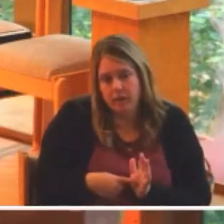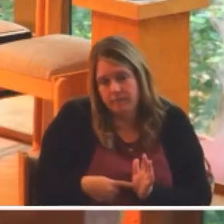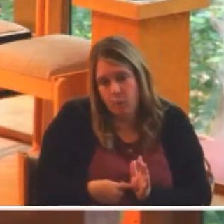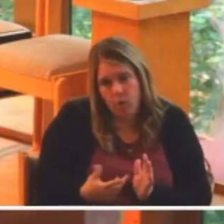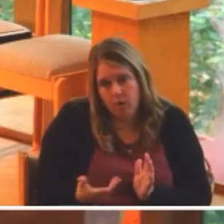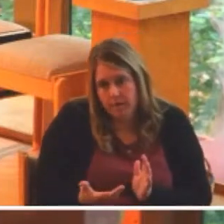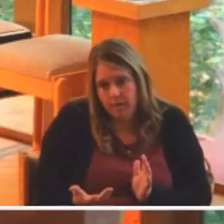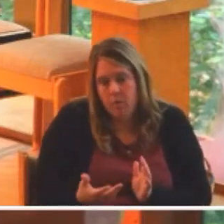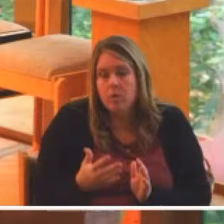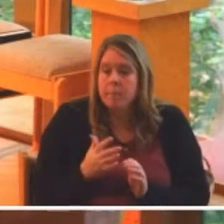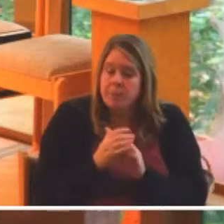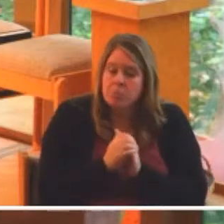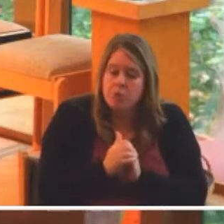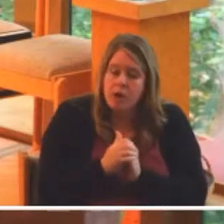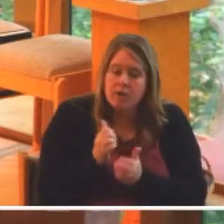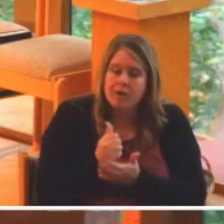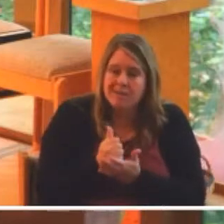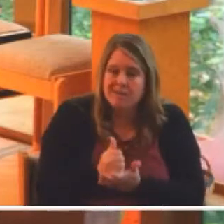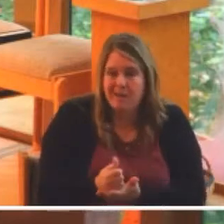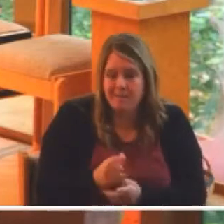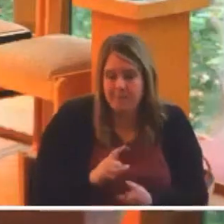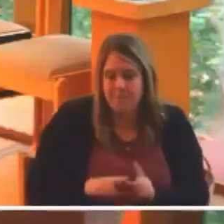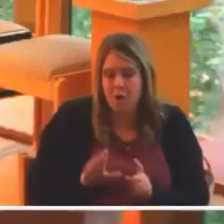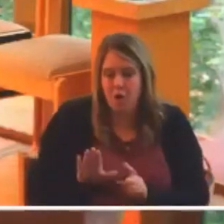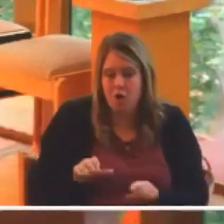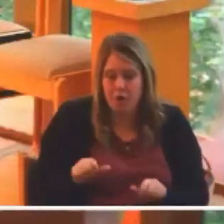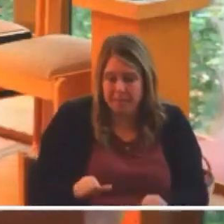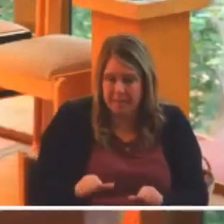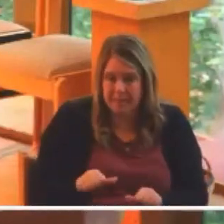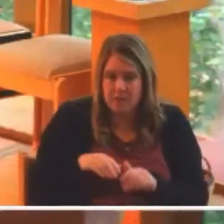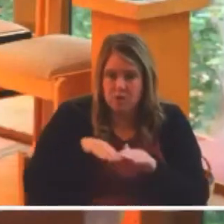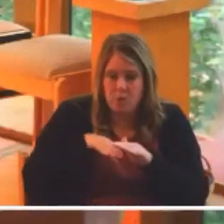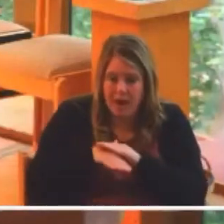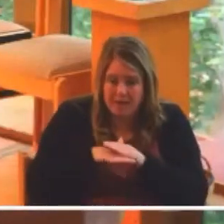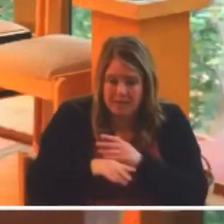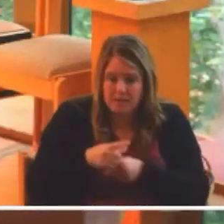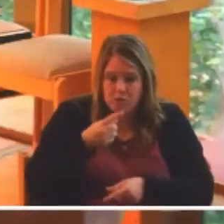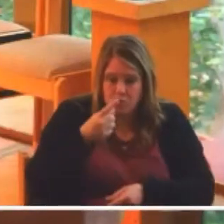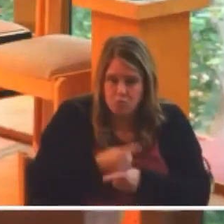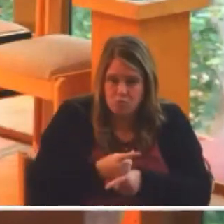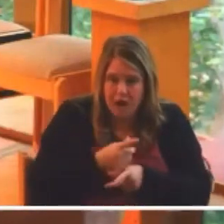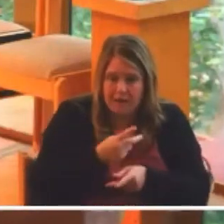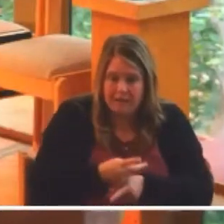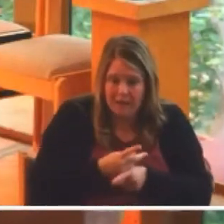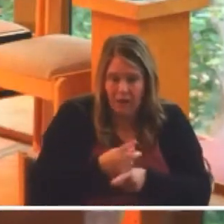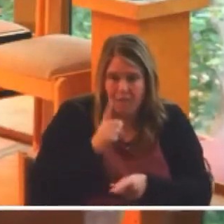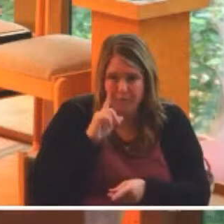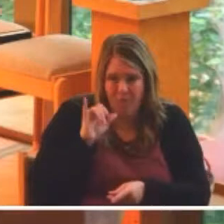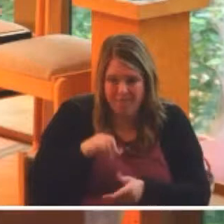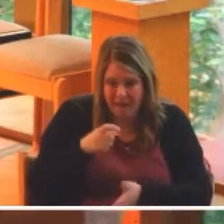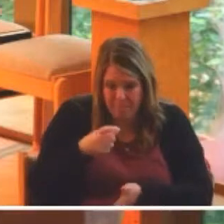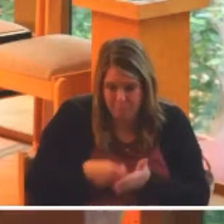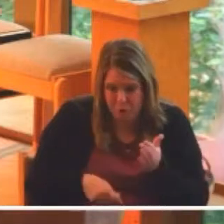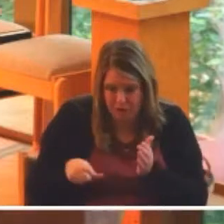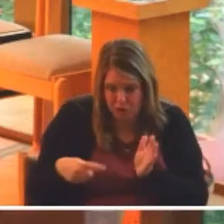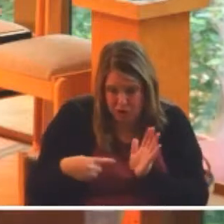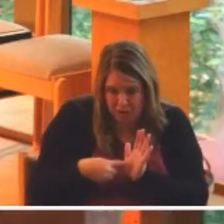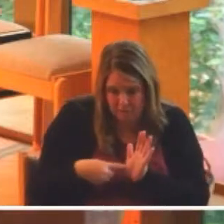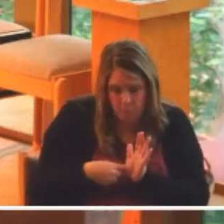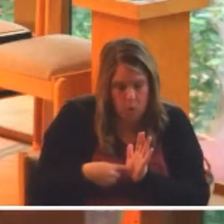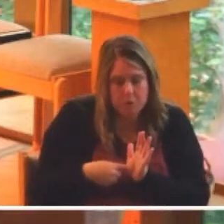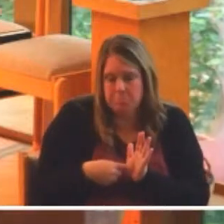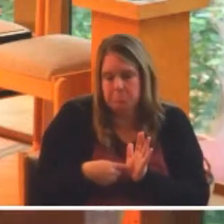circumstance, but her ability to access the right care at a price that she can actually pay,